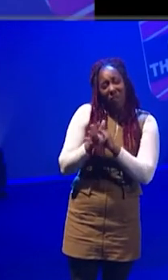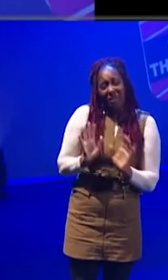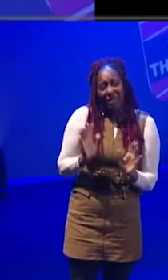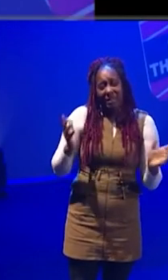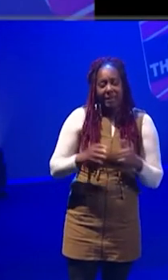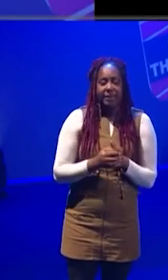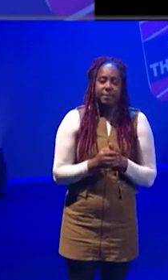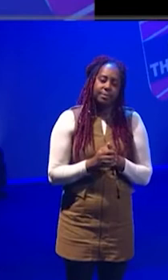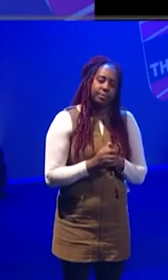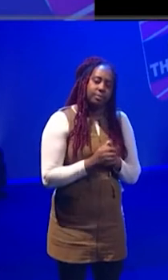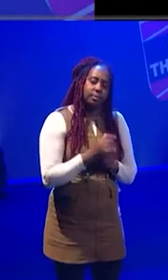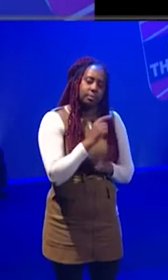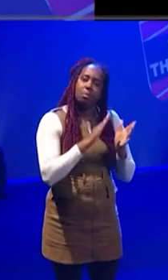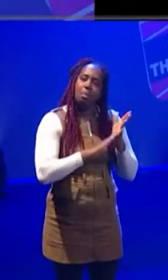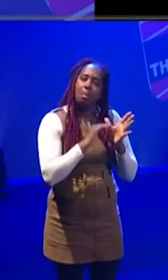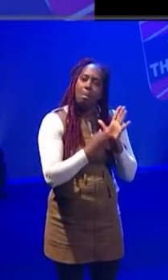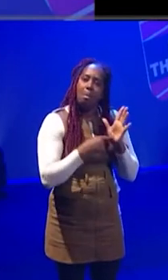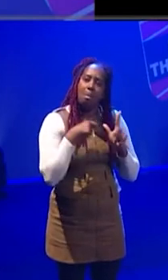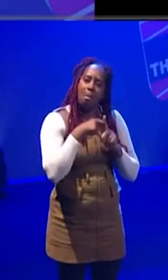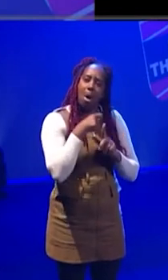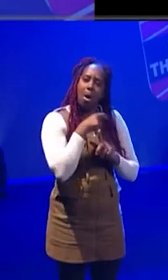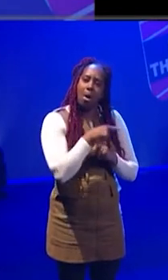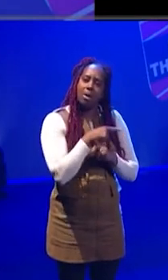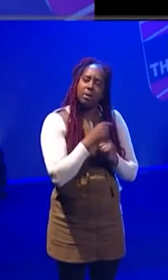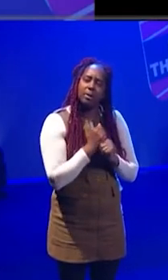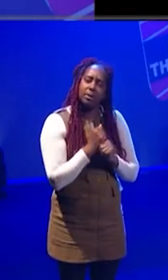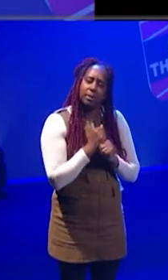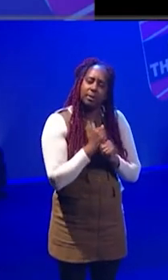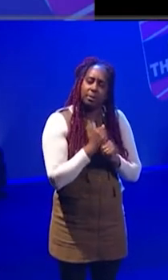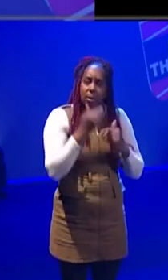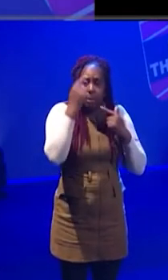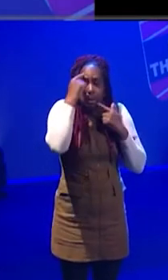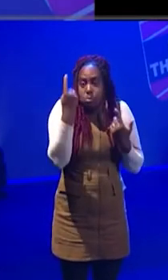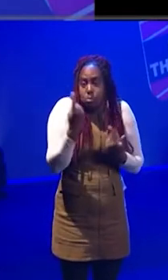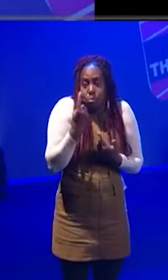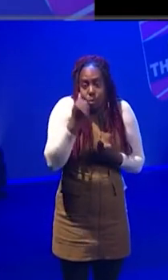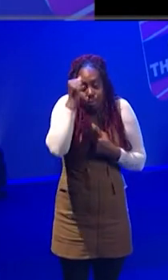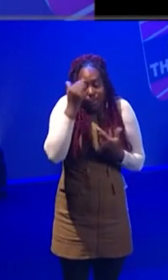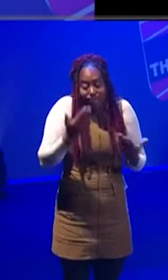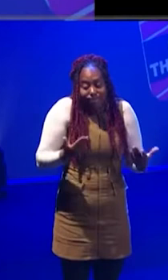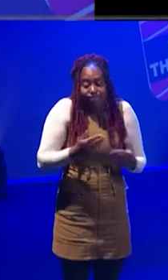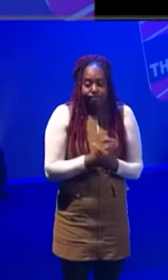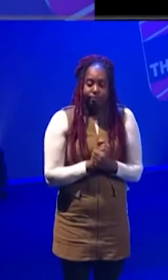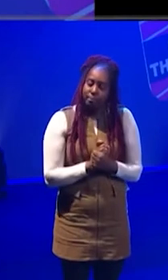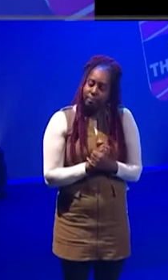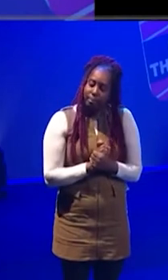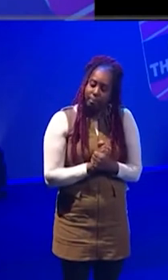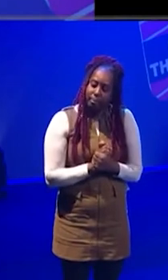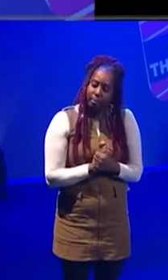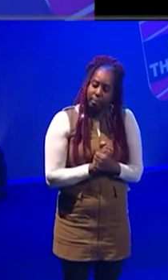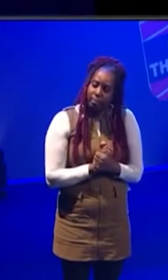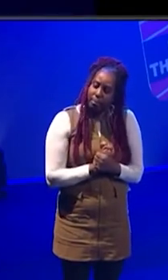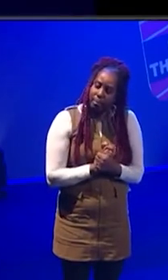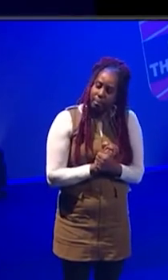Yeah, I think I think that's actually right. Who knows what when we're not out of the